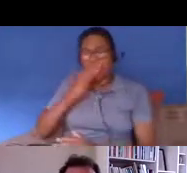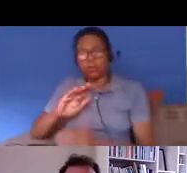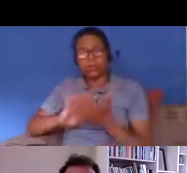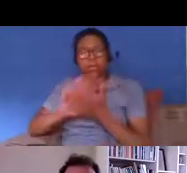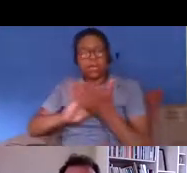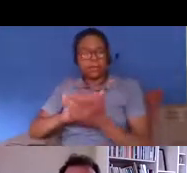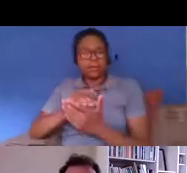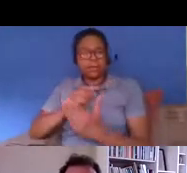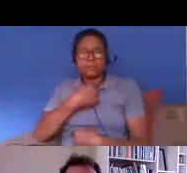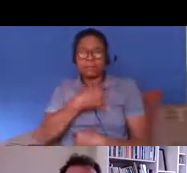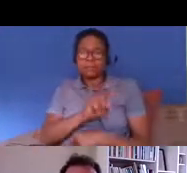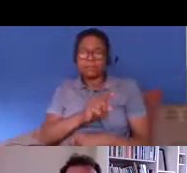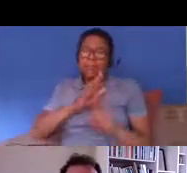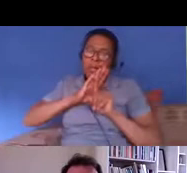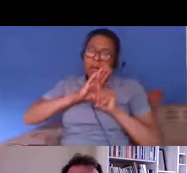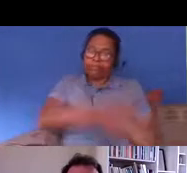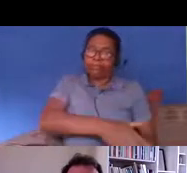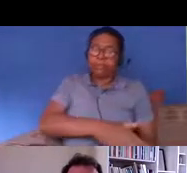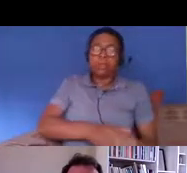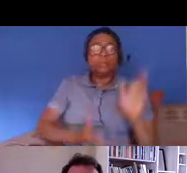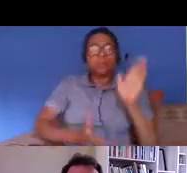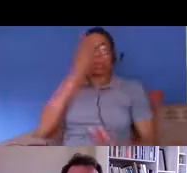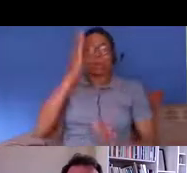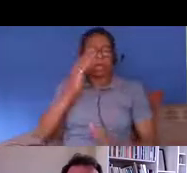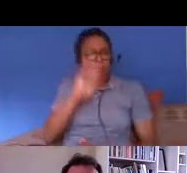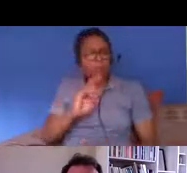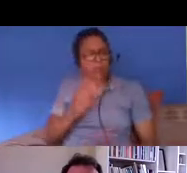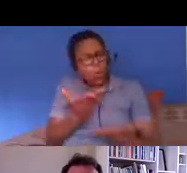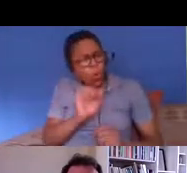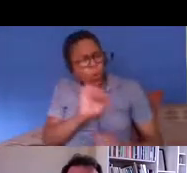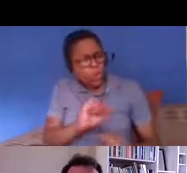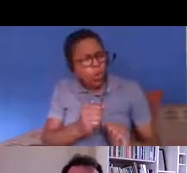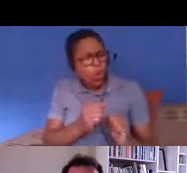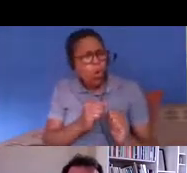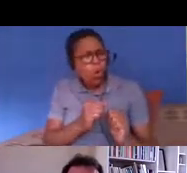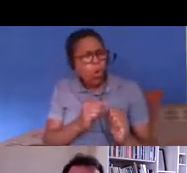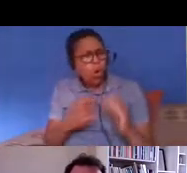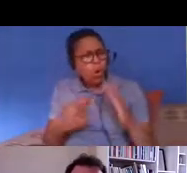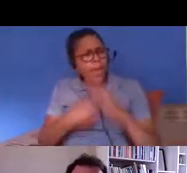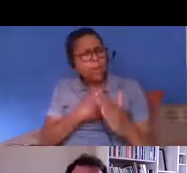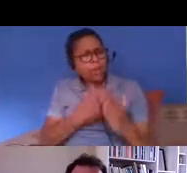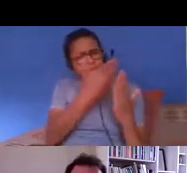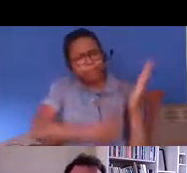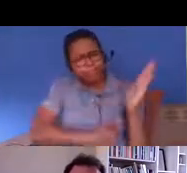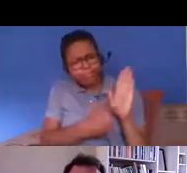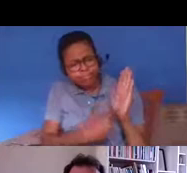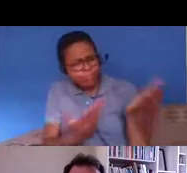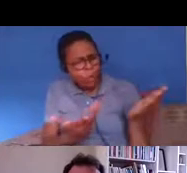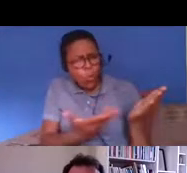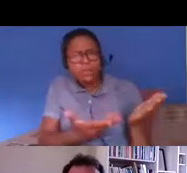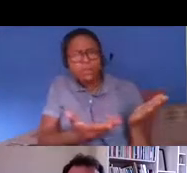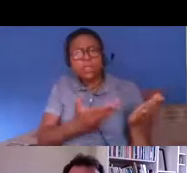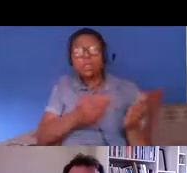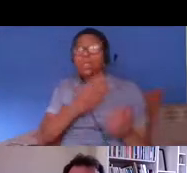it meant that people were suddenly being challenged for um their immigration status and some people who were here